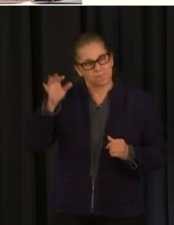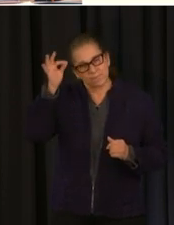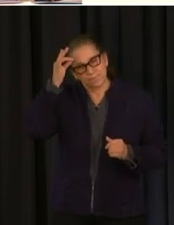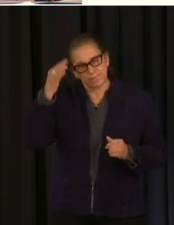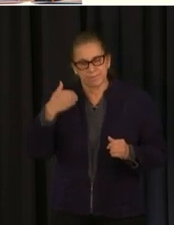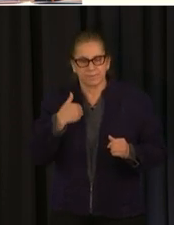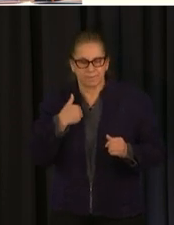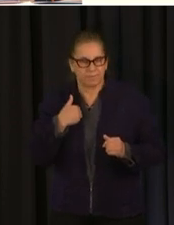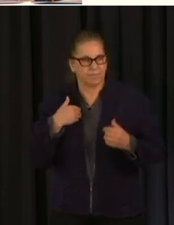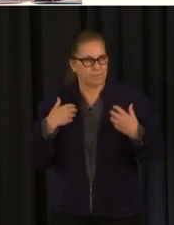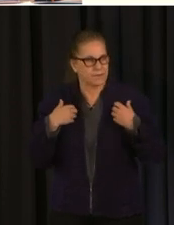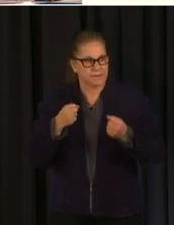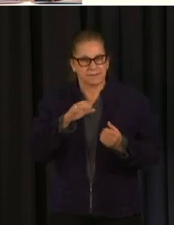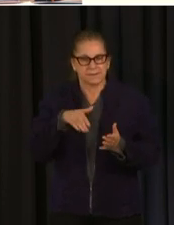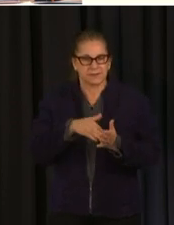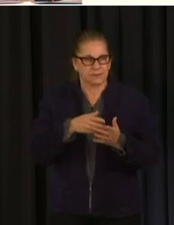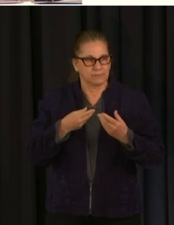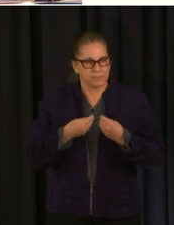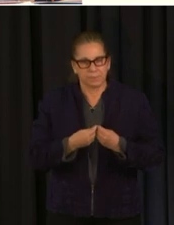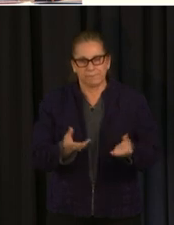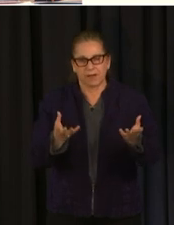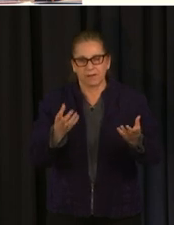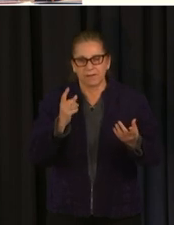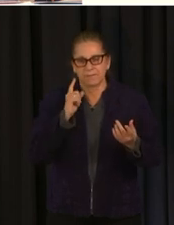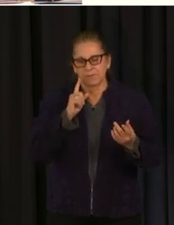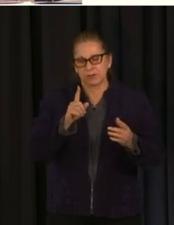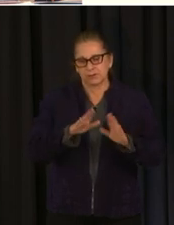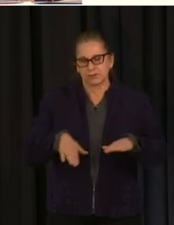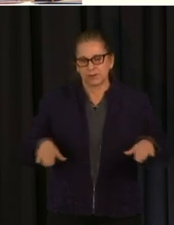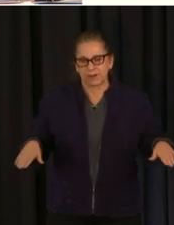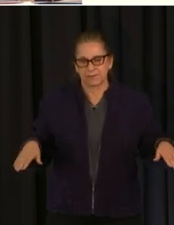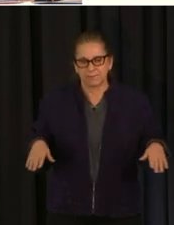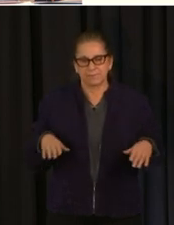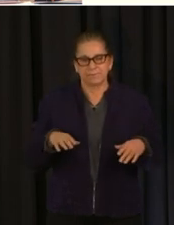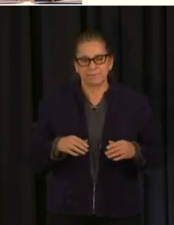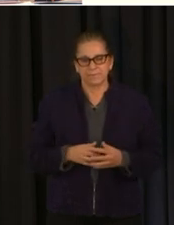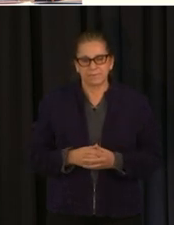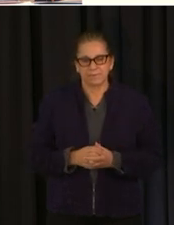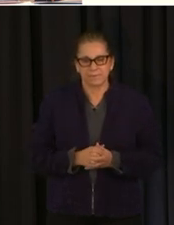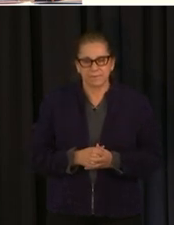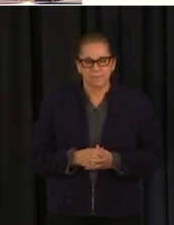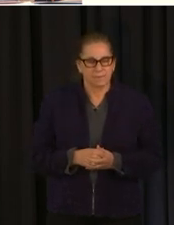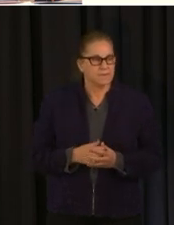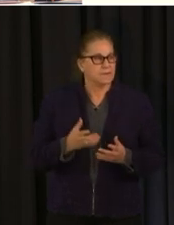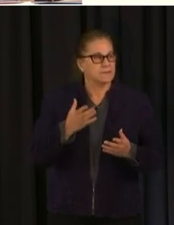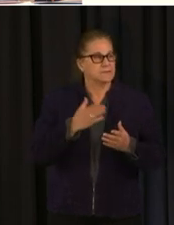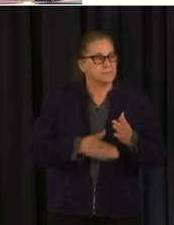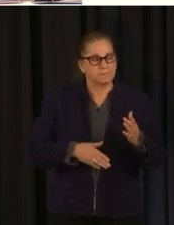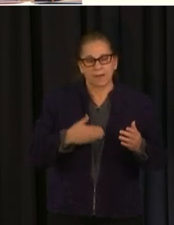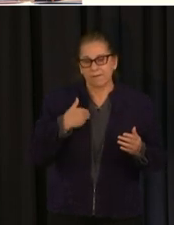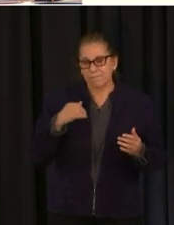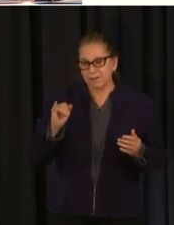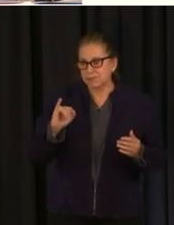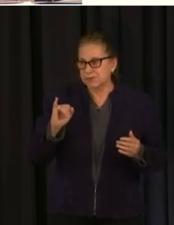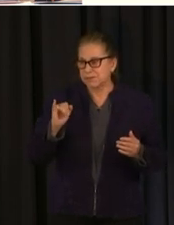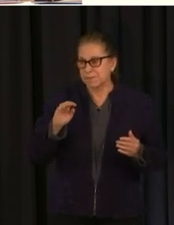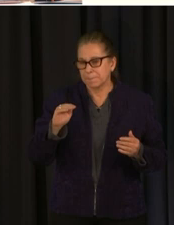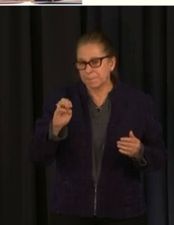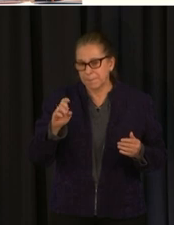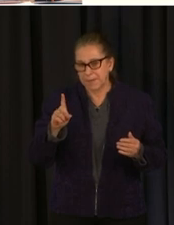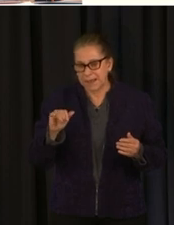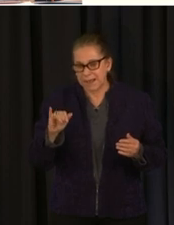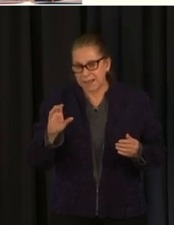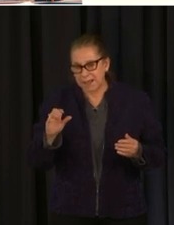our young people who are publicly insured with medicaid and alliance they all have the resources on hand to be able to